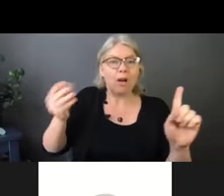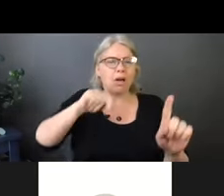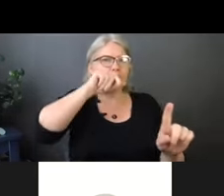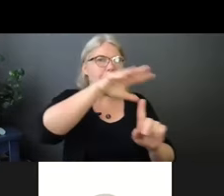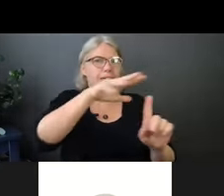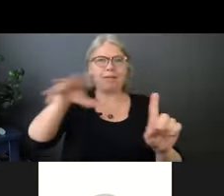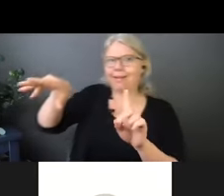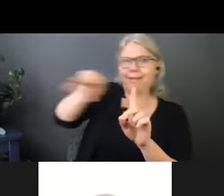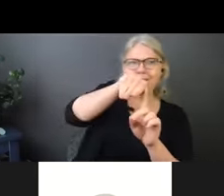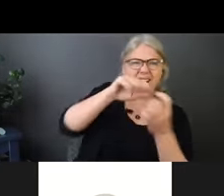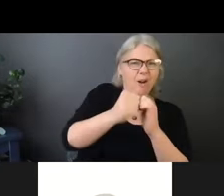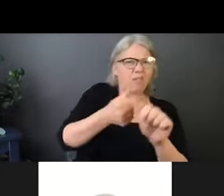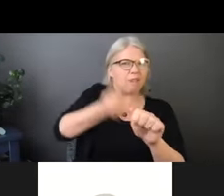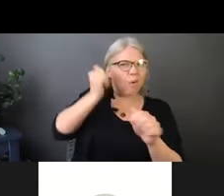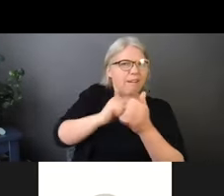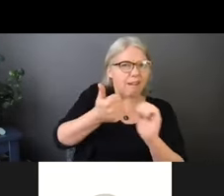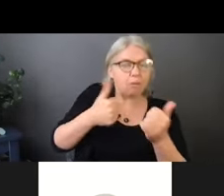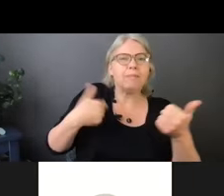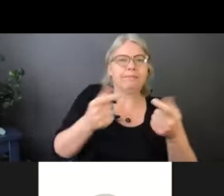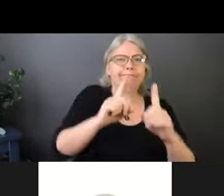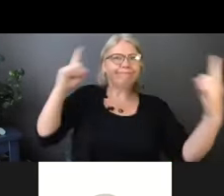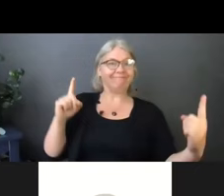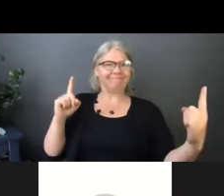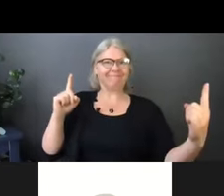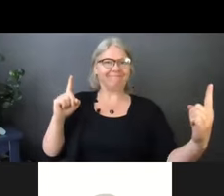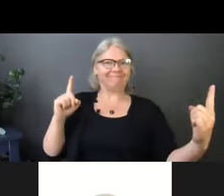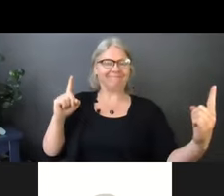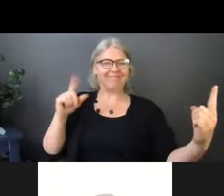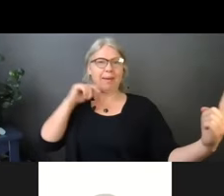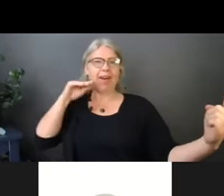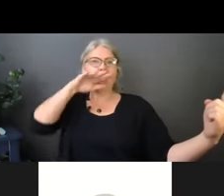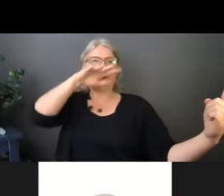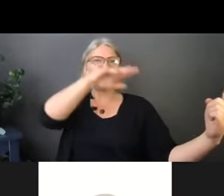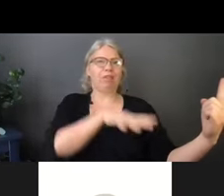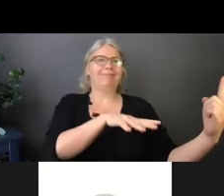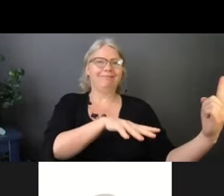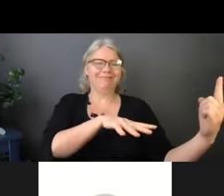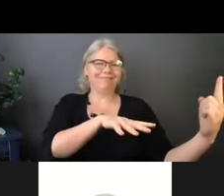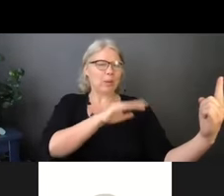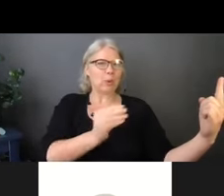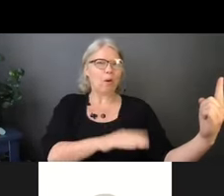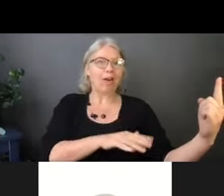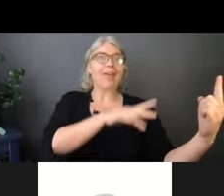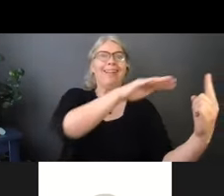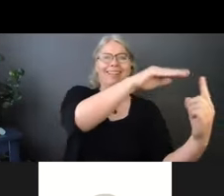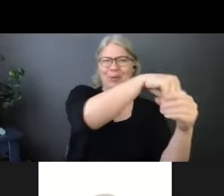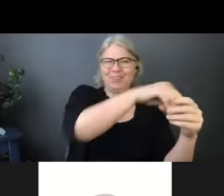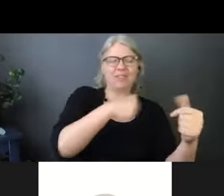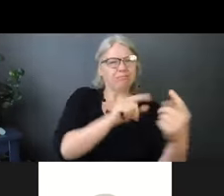and prevent them from getting close enough to be inserted into your body.